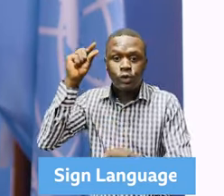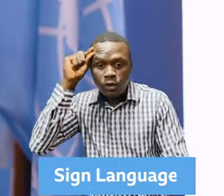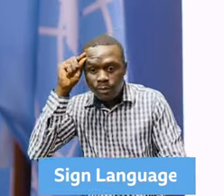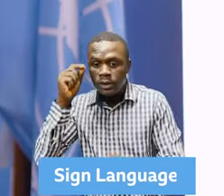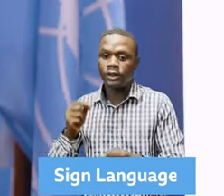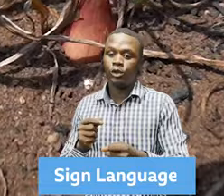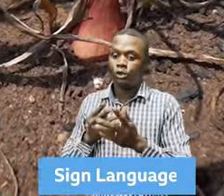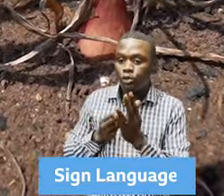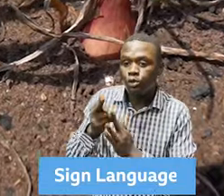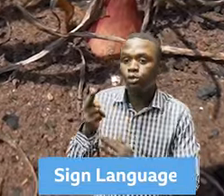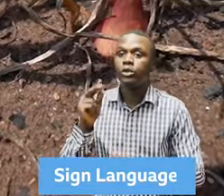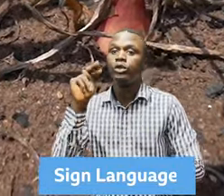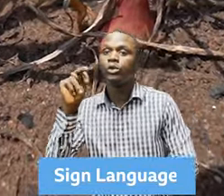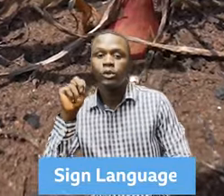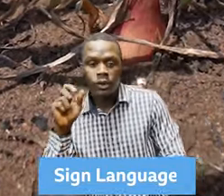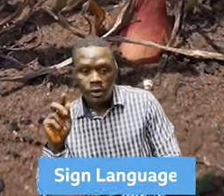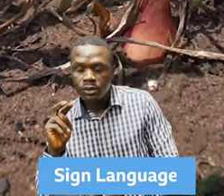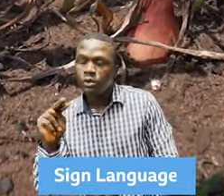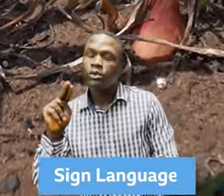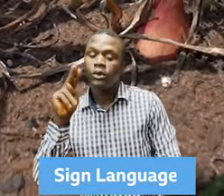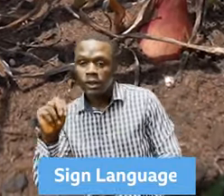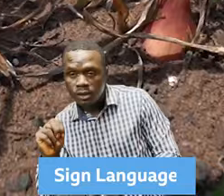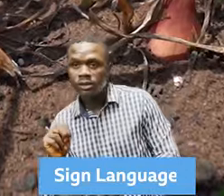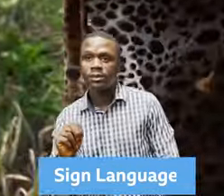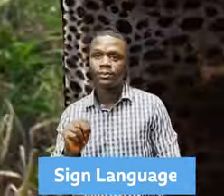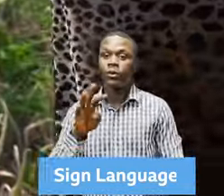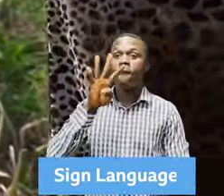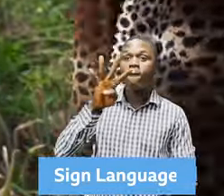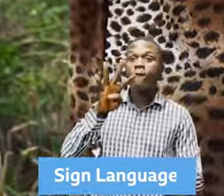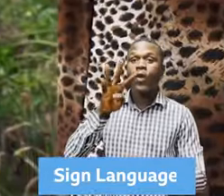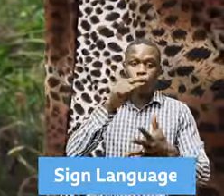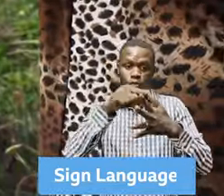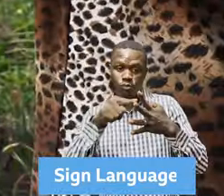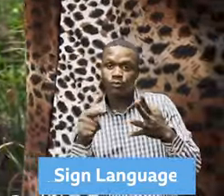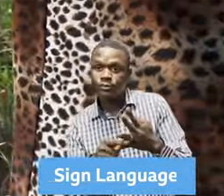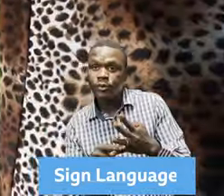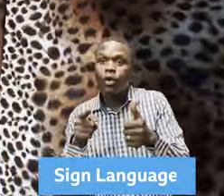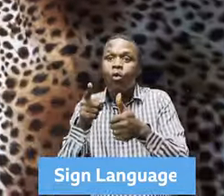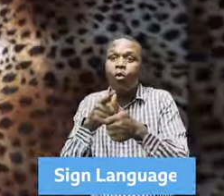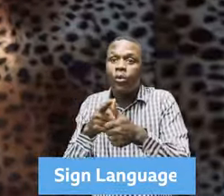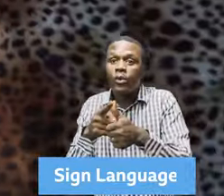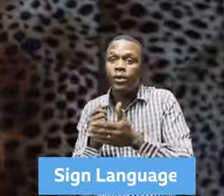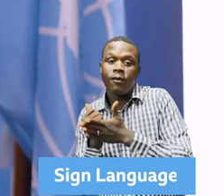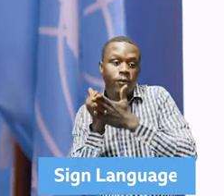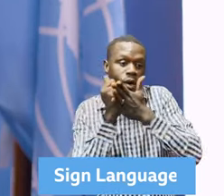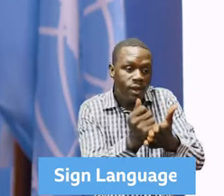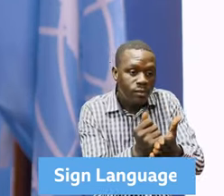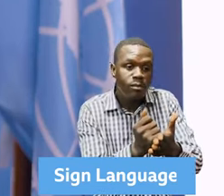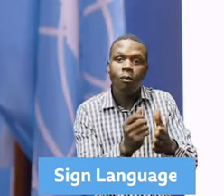supported the government in line with the UN Corporation Framework, focusing on four key priority areas. Number one,